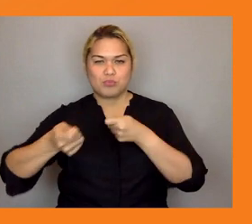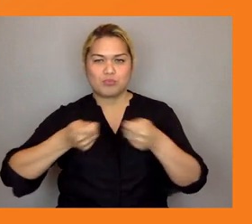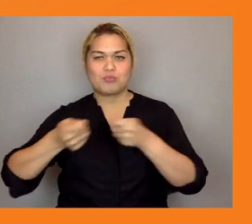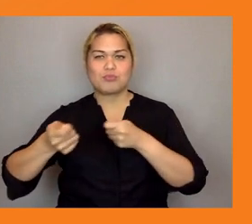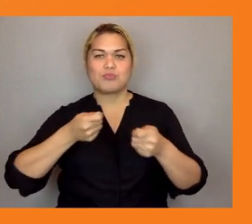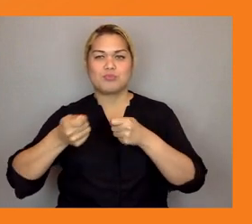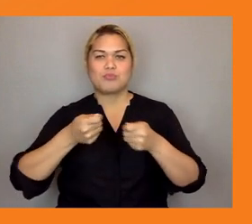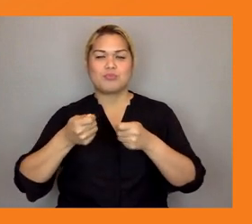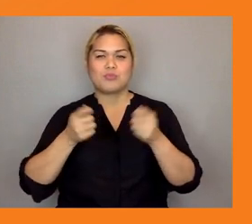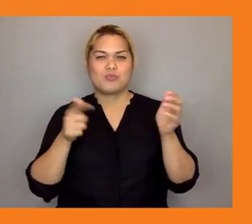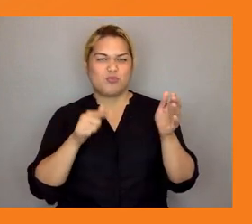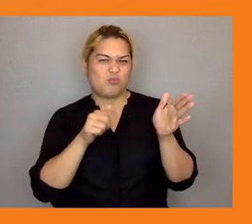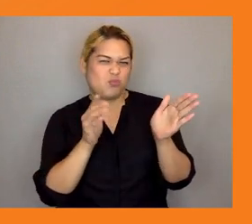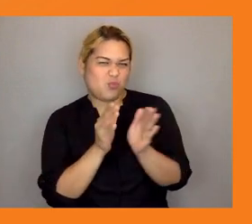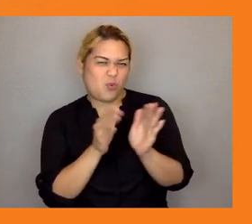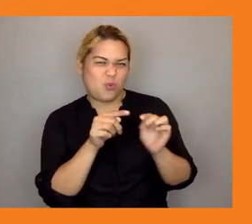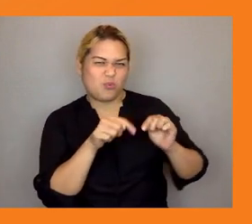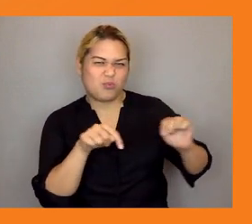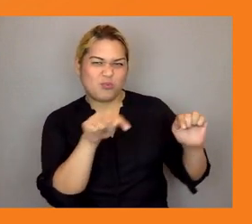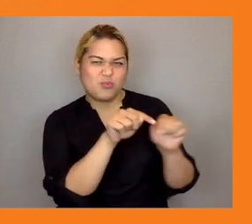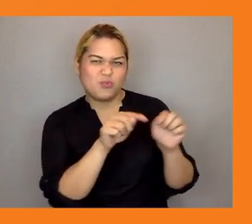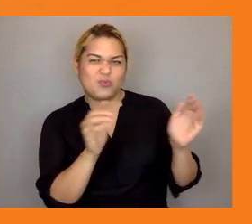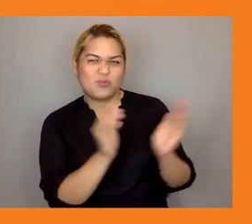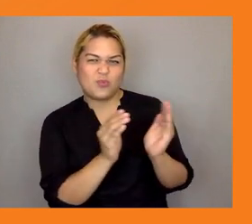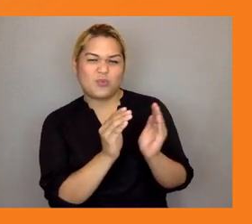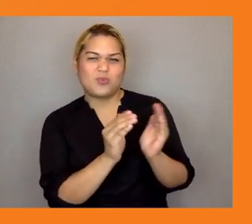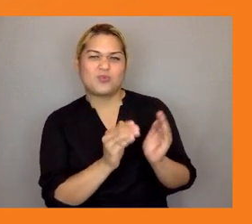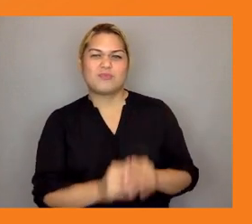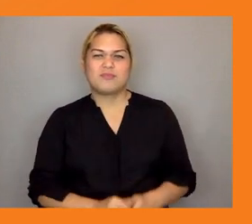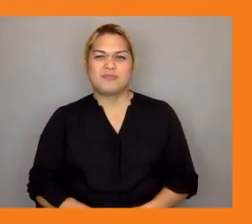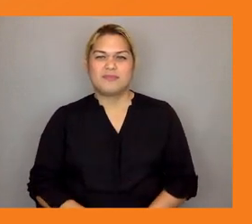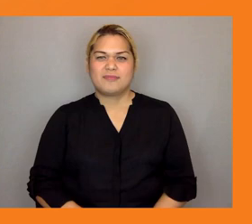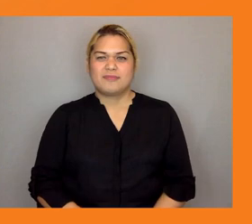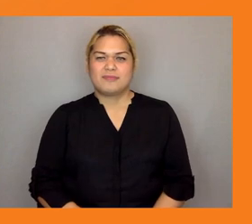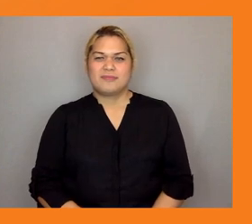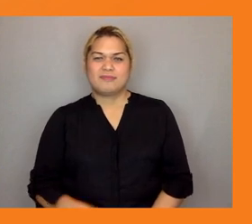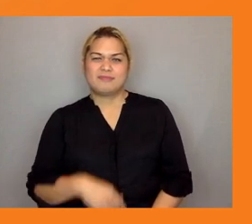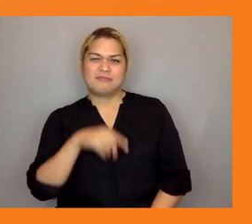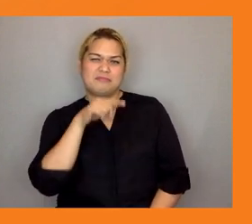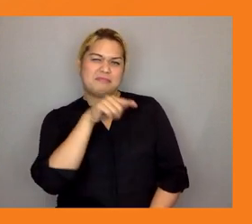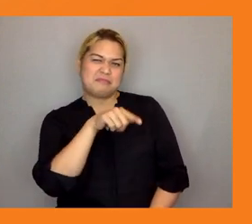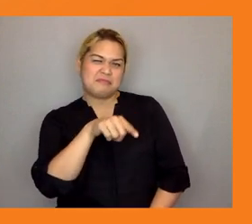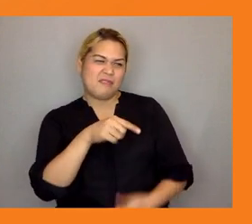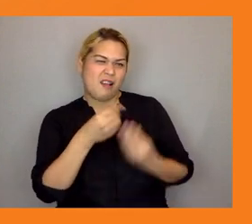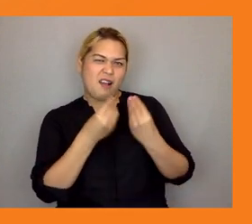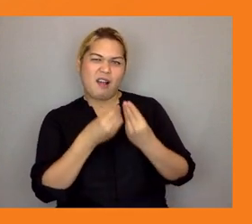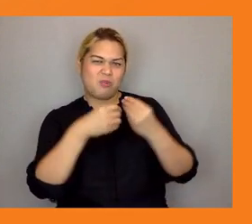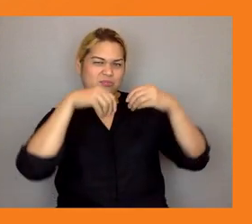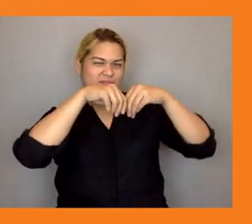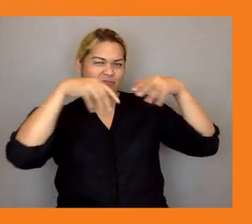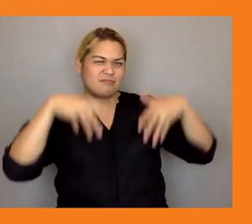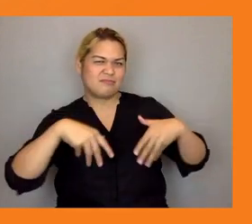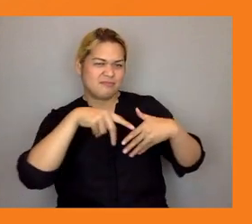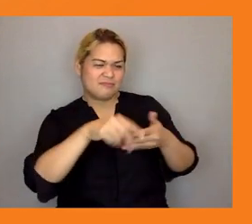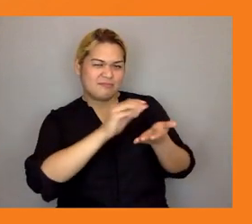there there has been no um uh system for waste management so most people just throw the waste to the